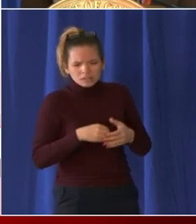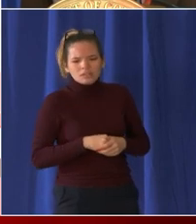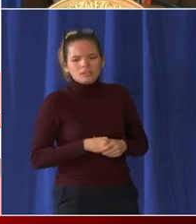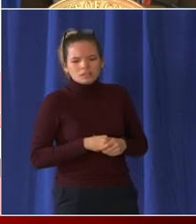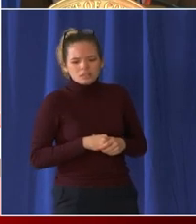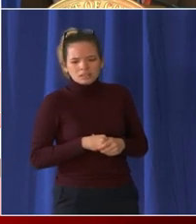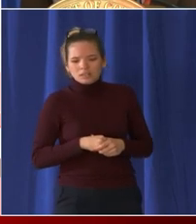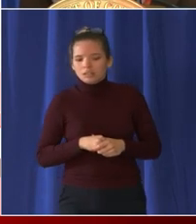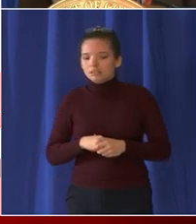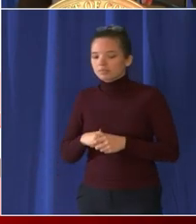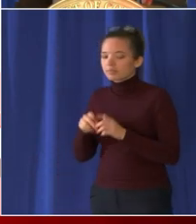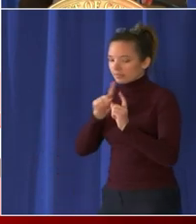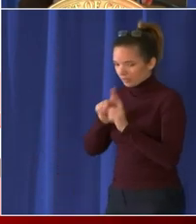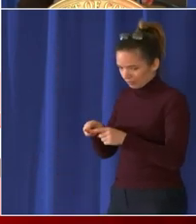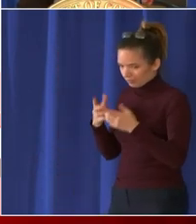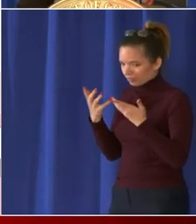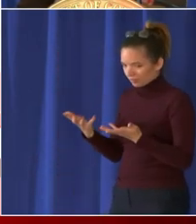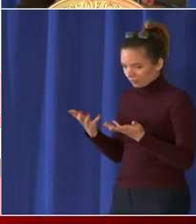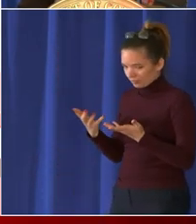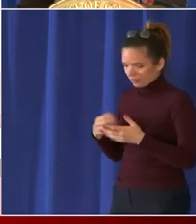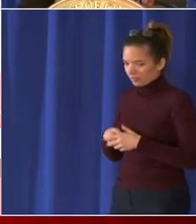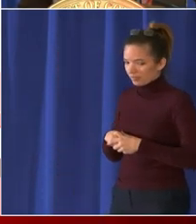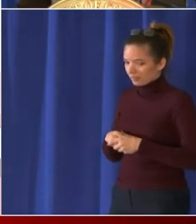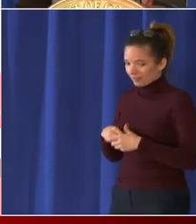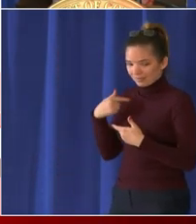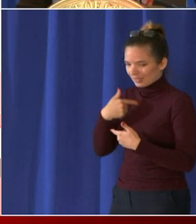words but the the um